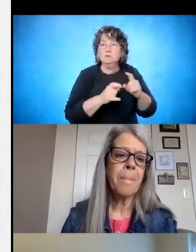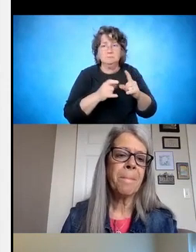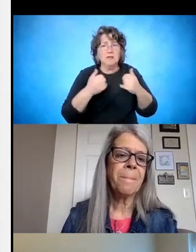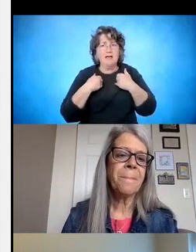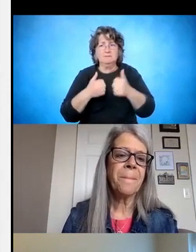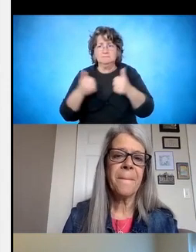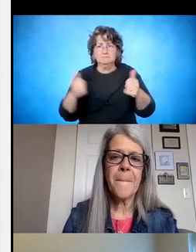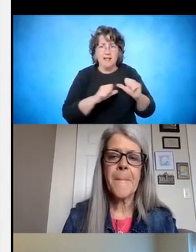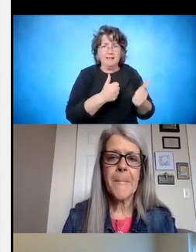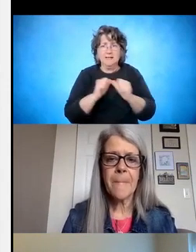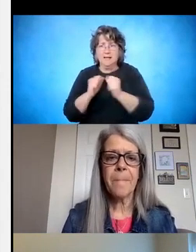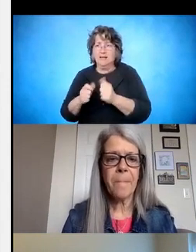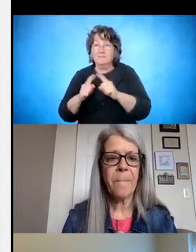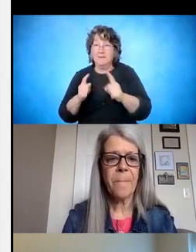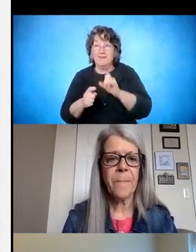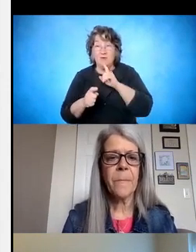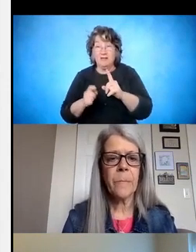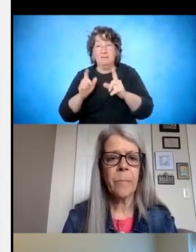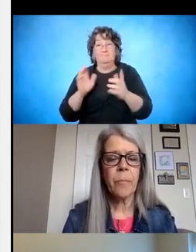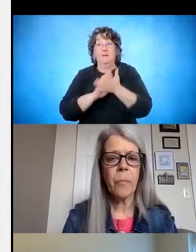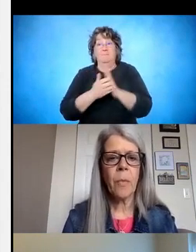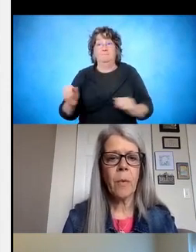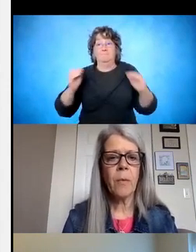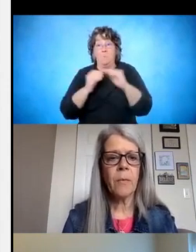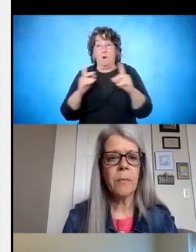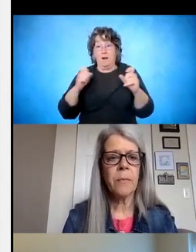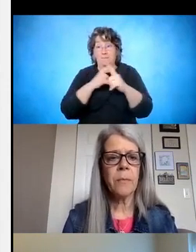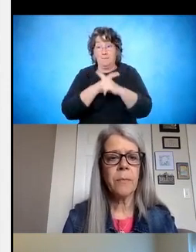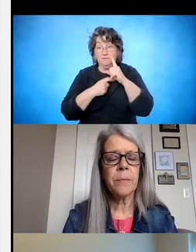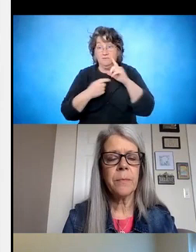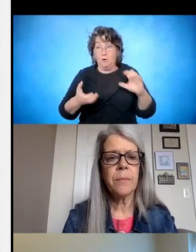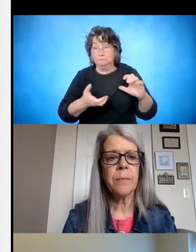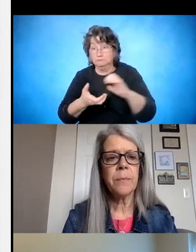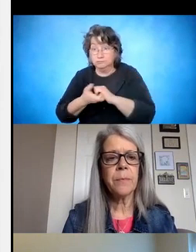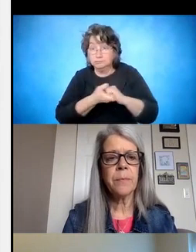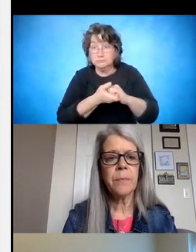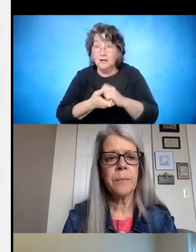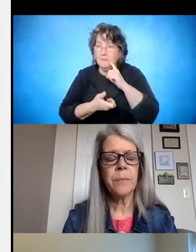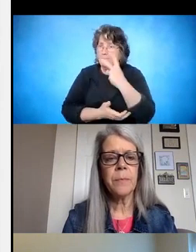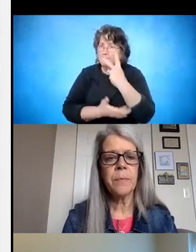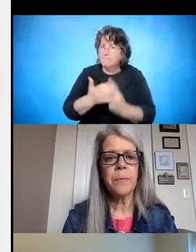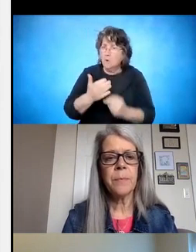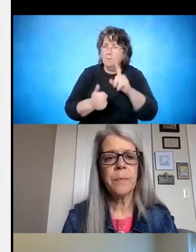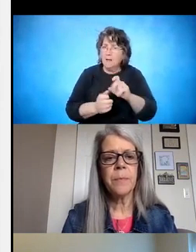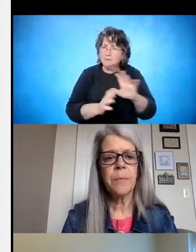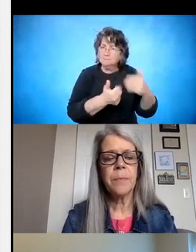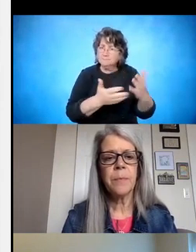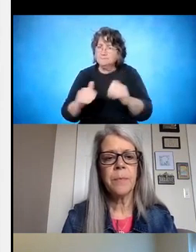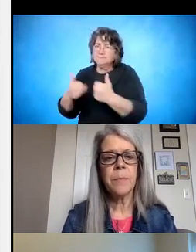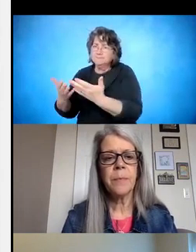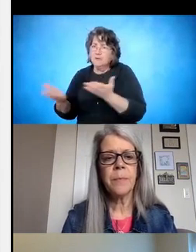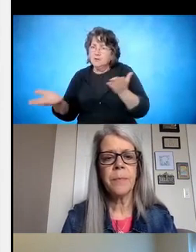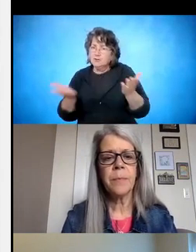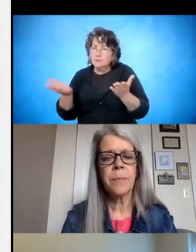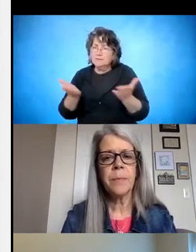behind needing to collaborate because we're both responsible for delivering pre-outs activities in Iowa and other transition-related